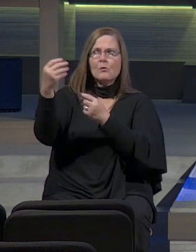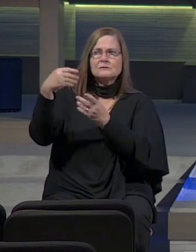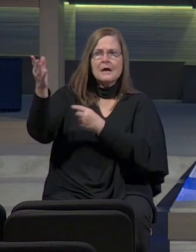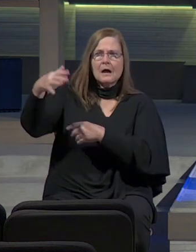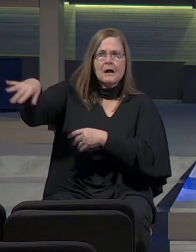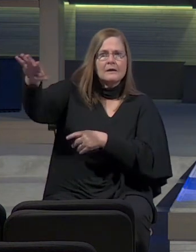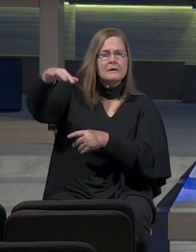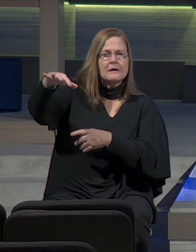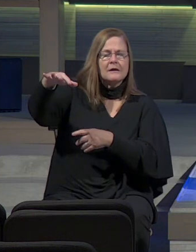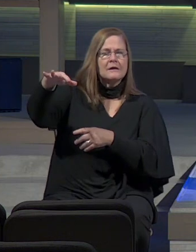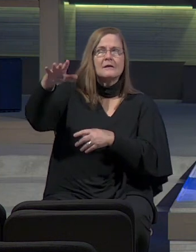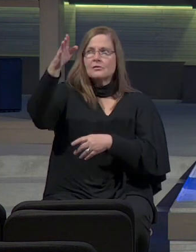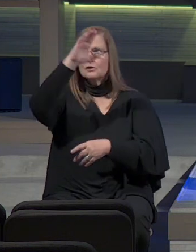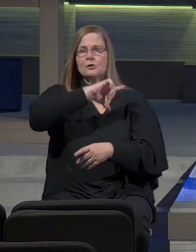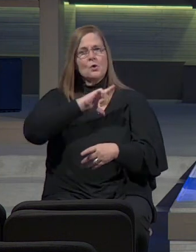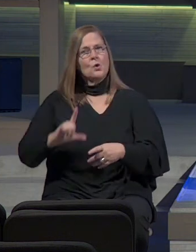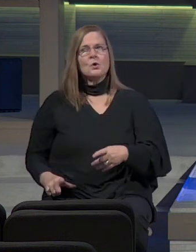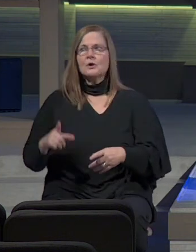with you.